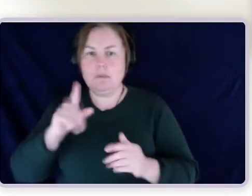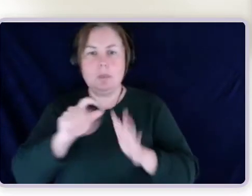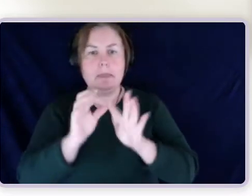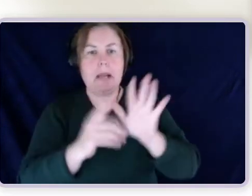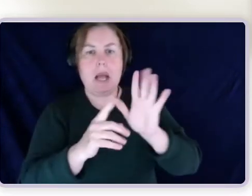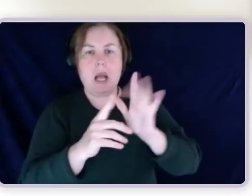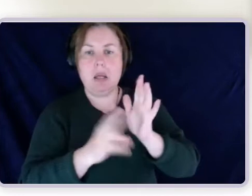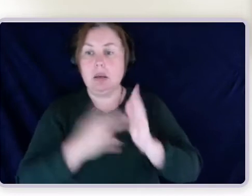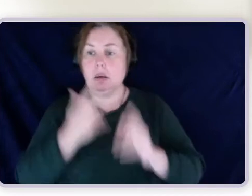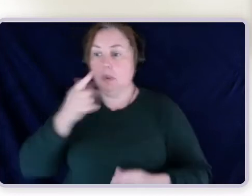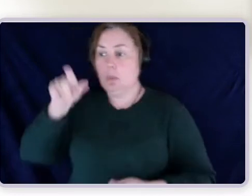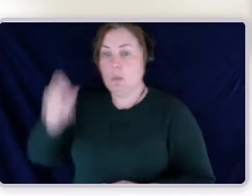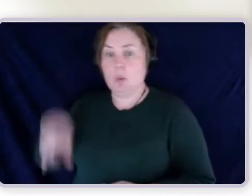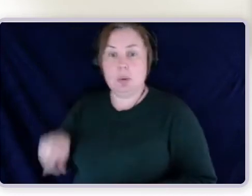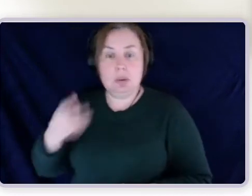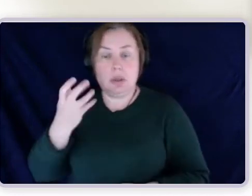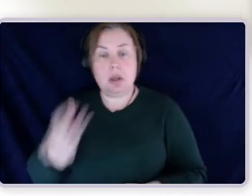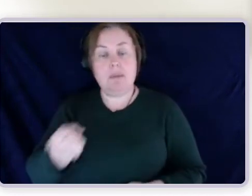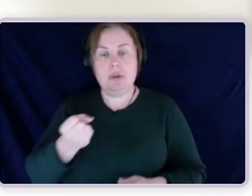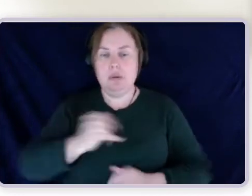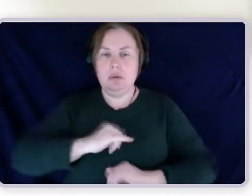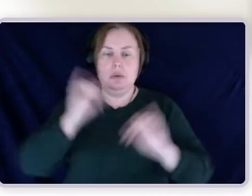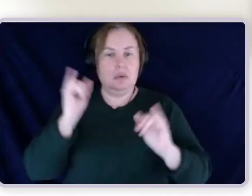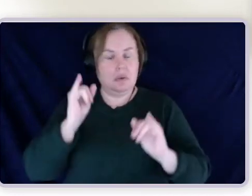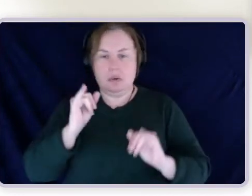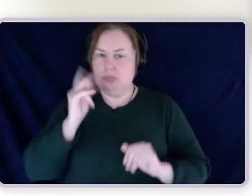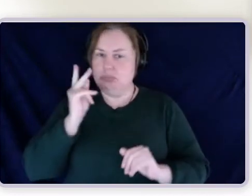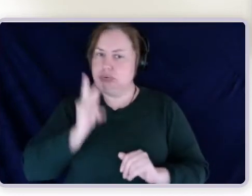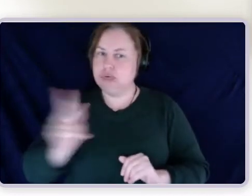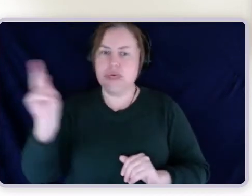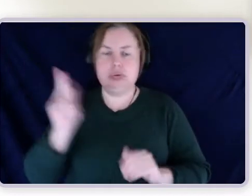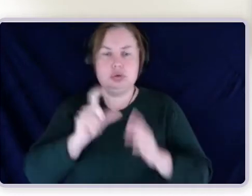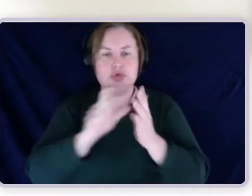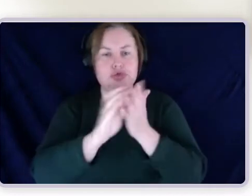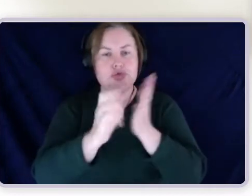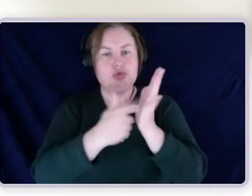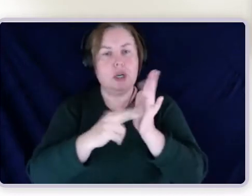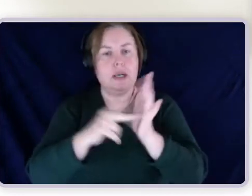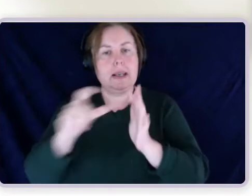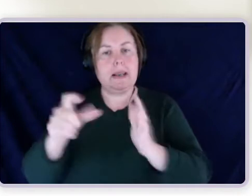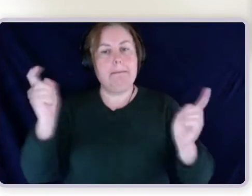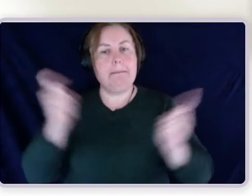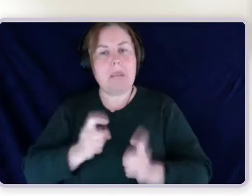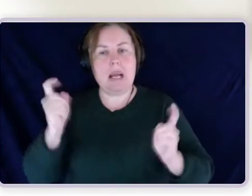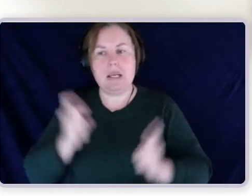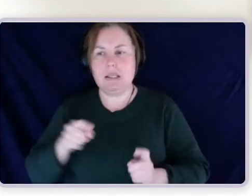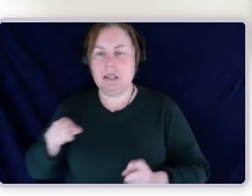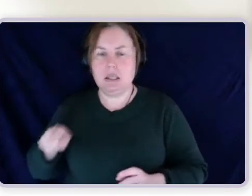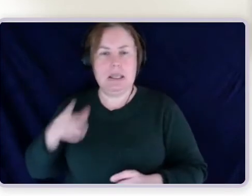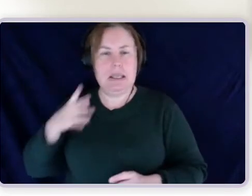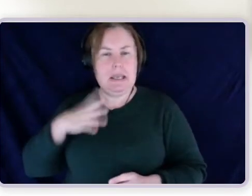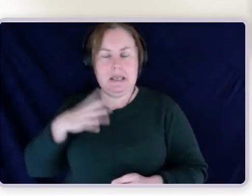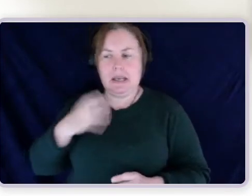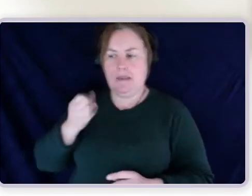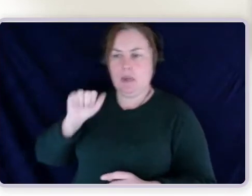which can be quite debilitating and can prevent them from working, will need to have their condition or the pain assessed, the